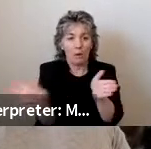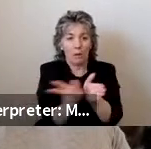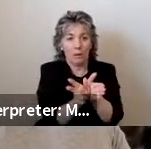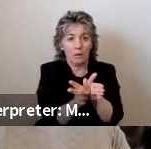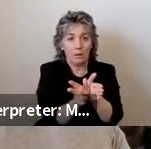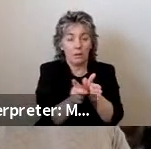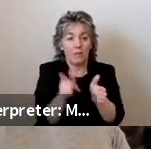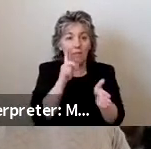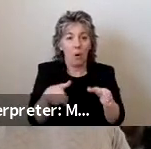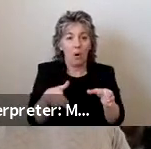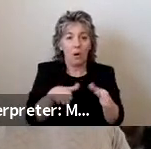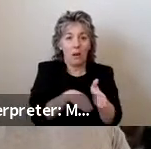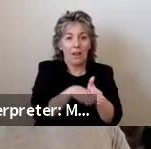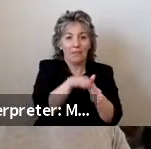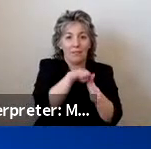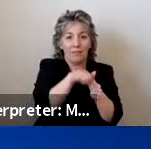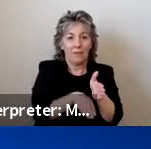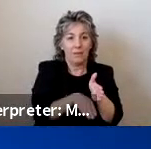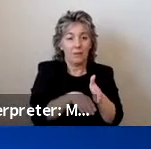autonomous wheelchair lift.